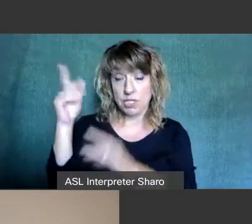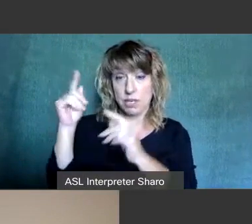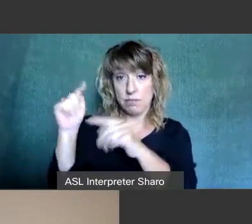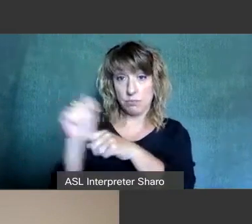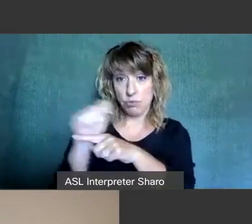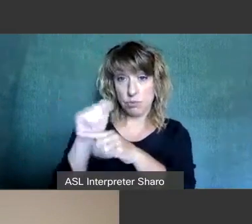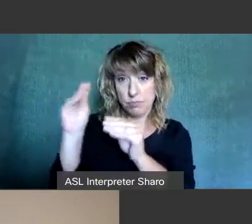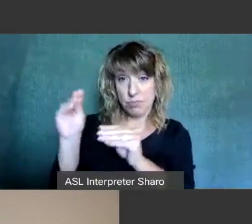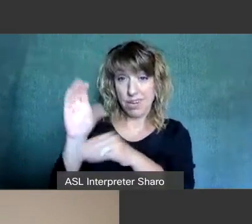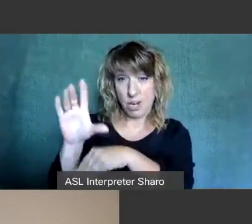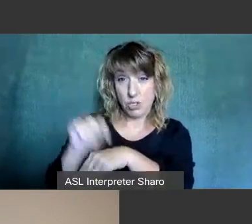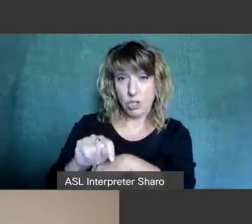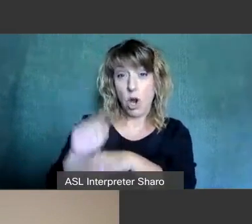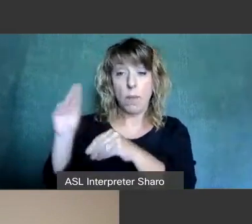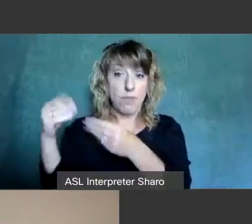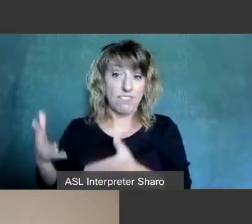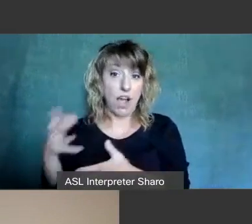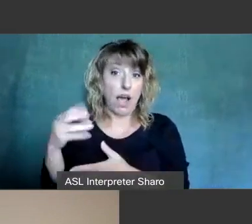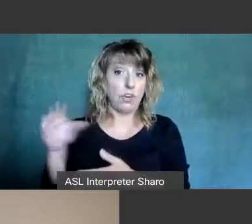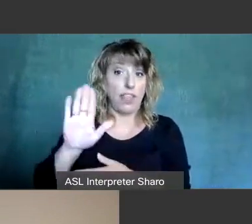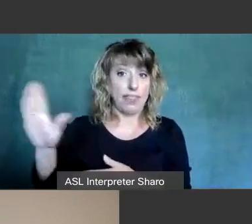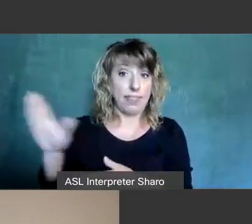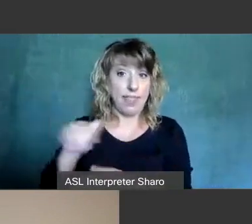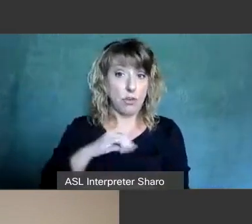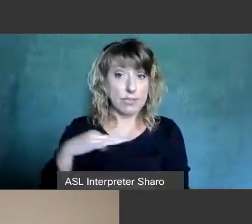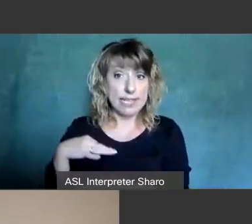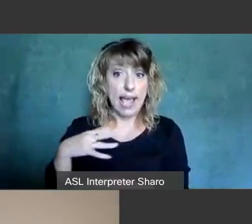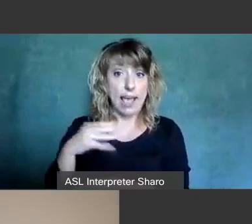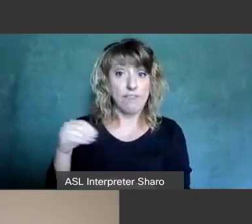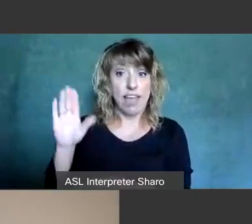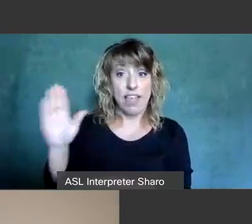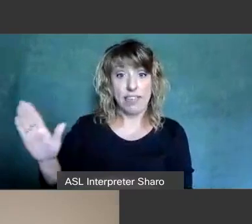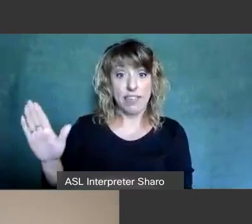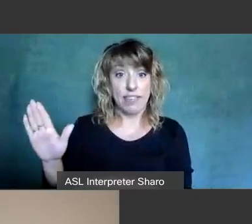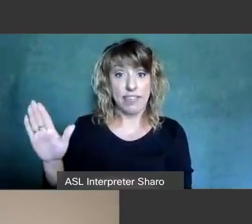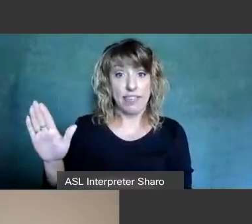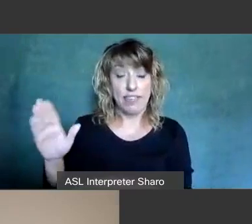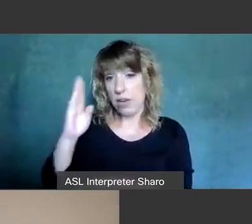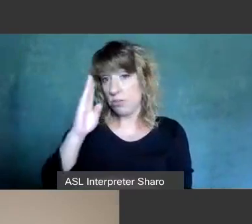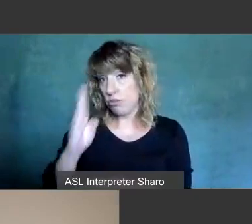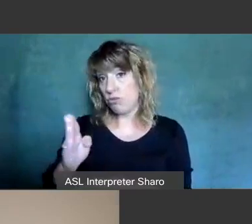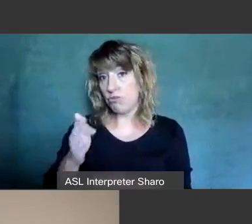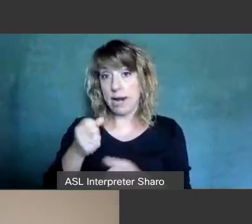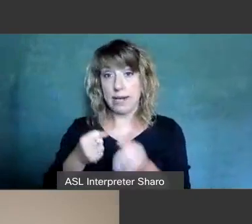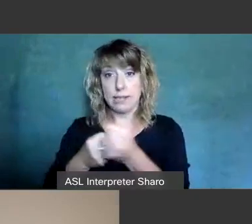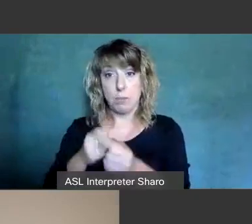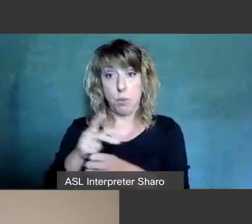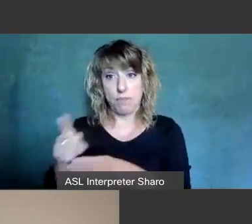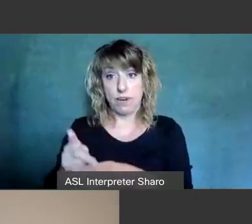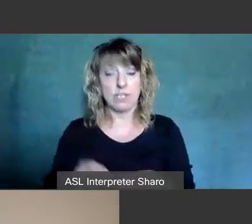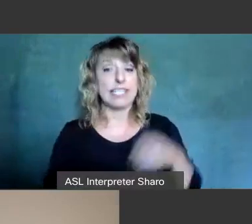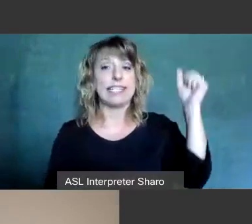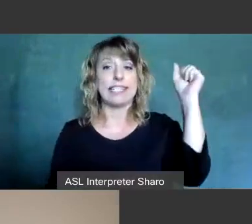consult providers and their staff and their direct support professionals yes